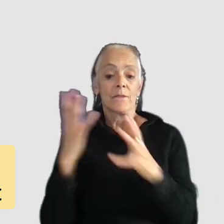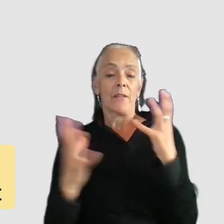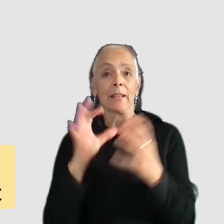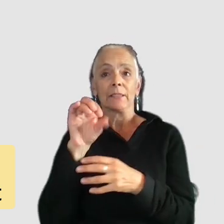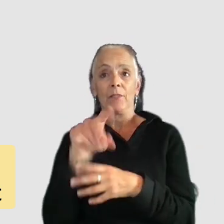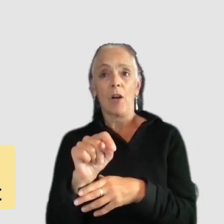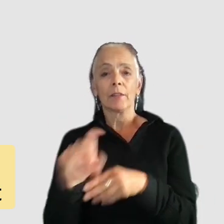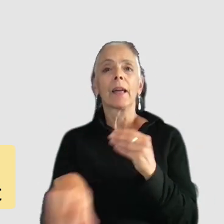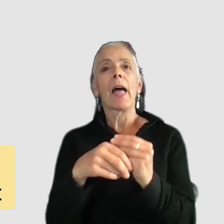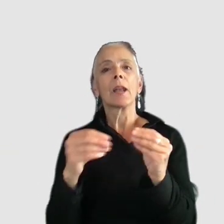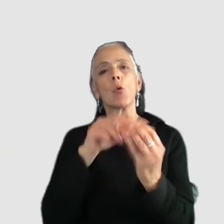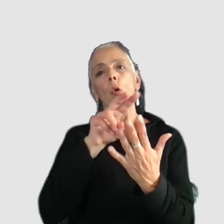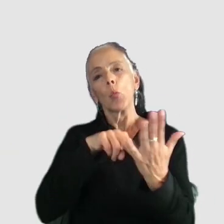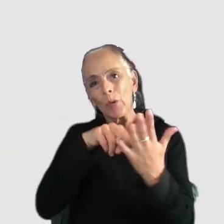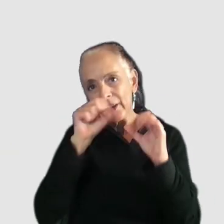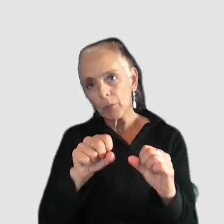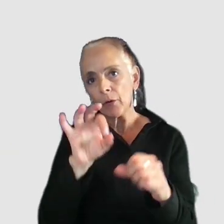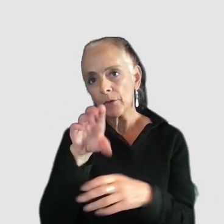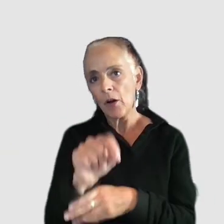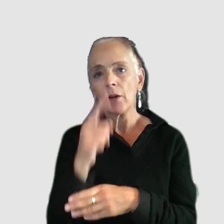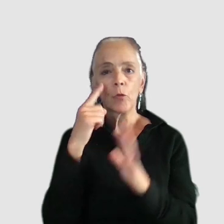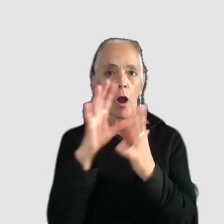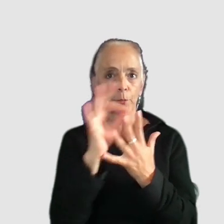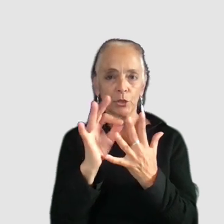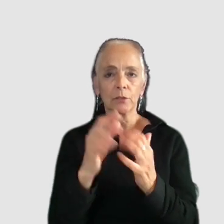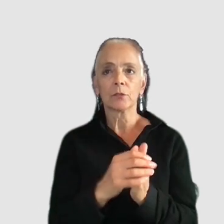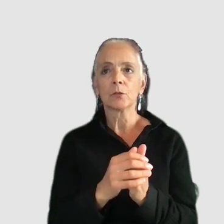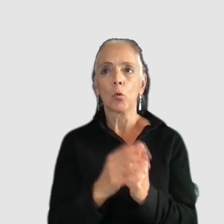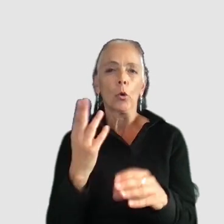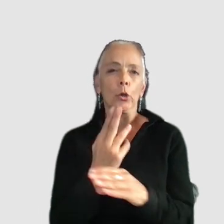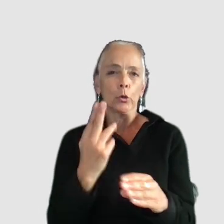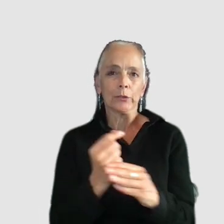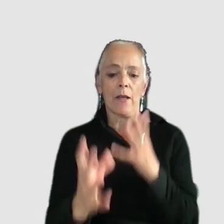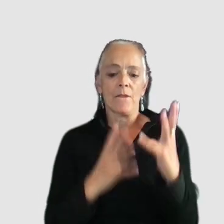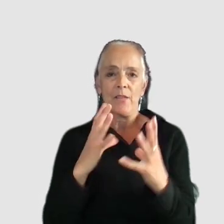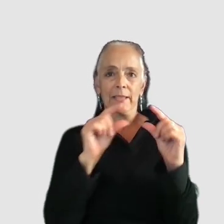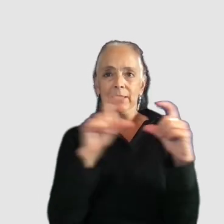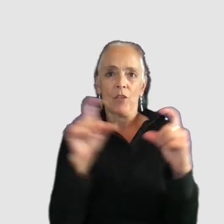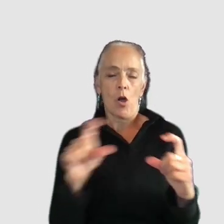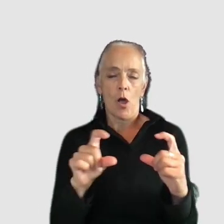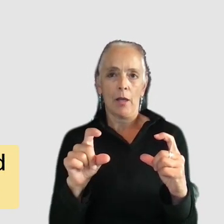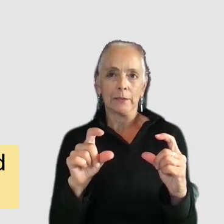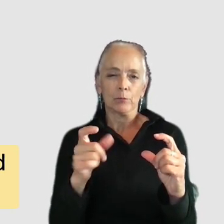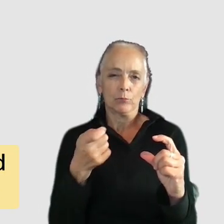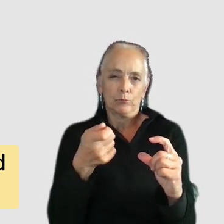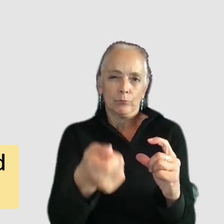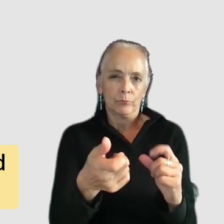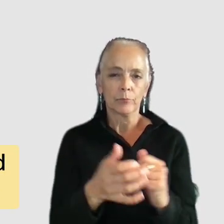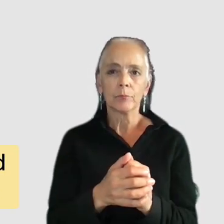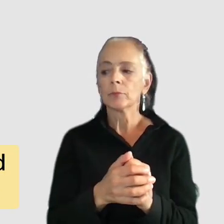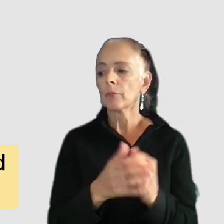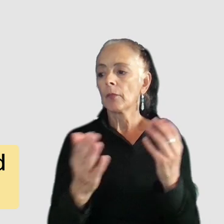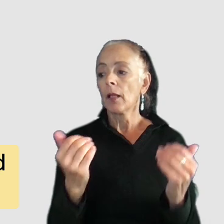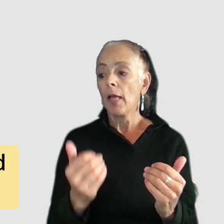do try and add a more readable font as an option or try and use that fancy font sparingly and the readability group uh online has a